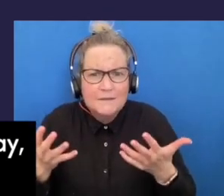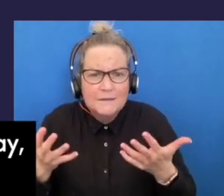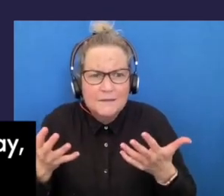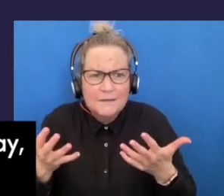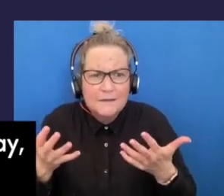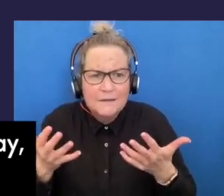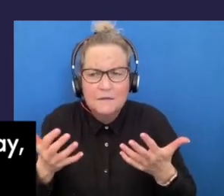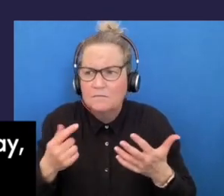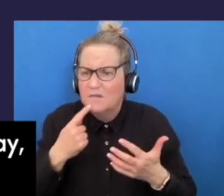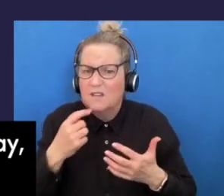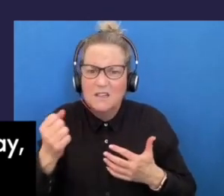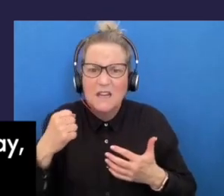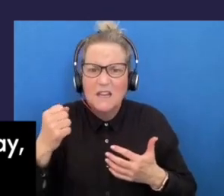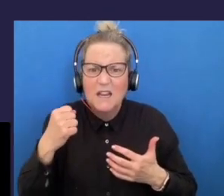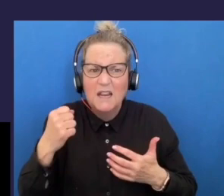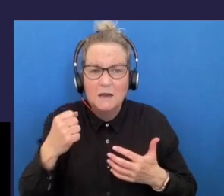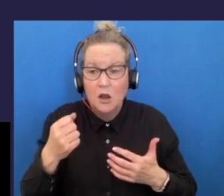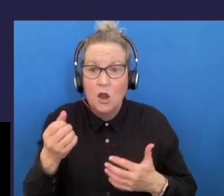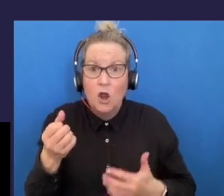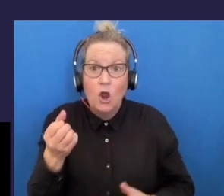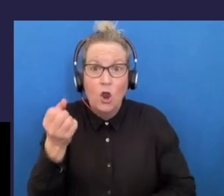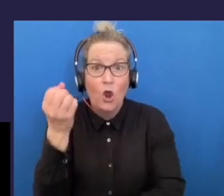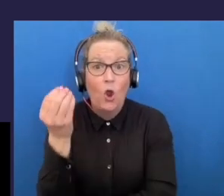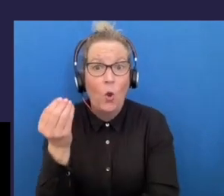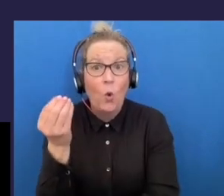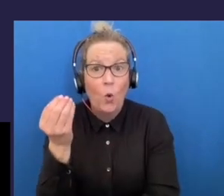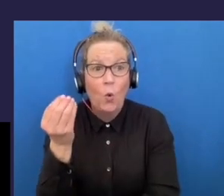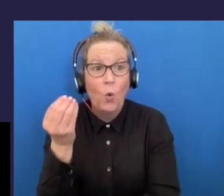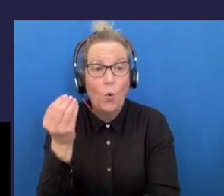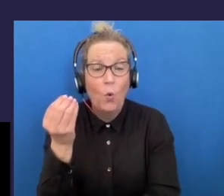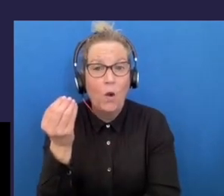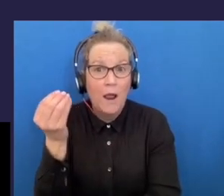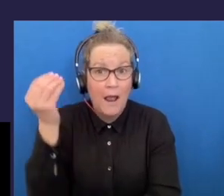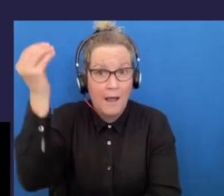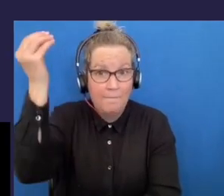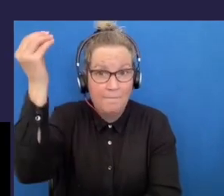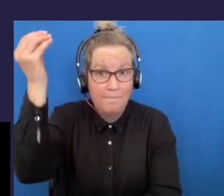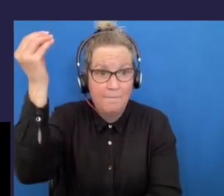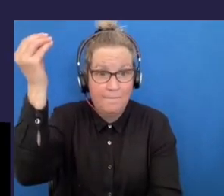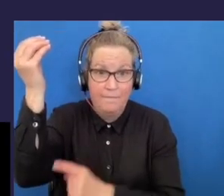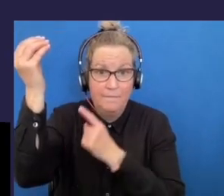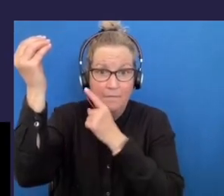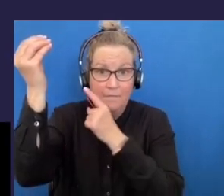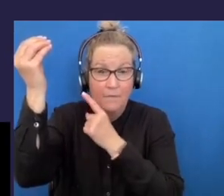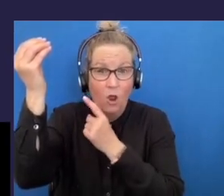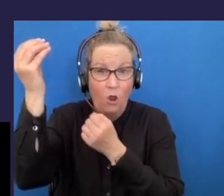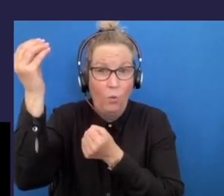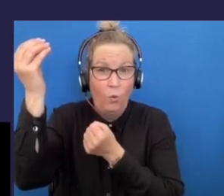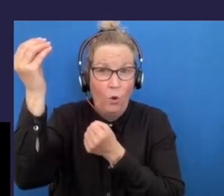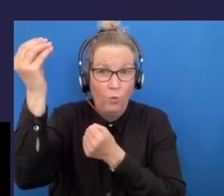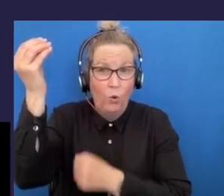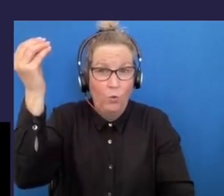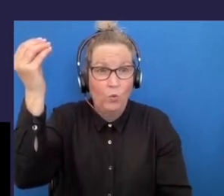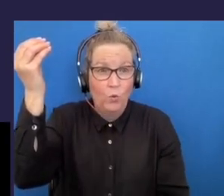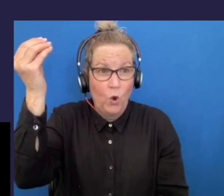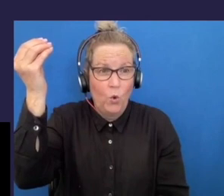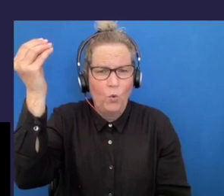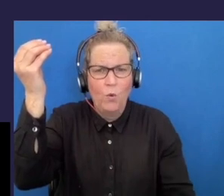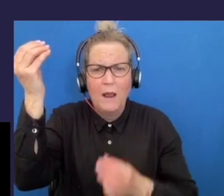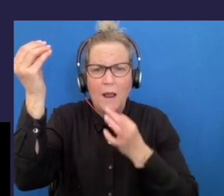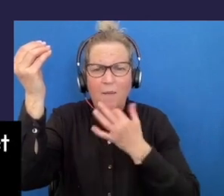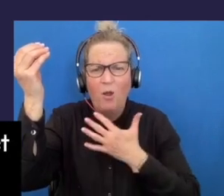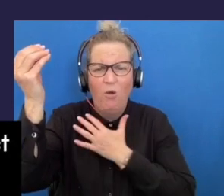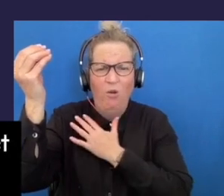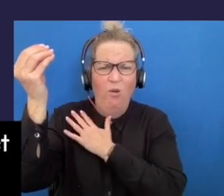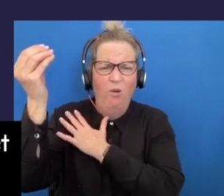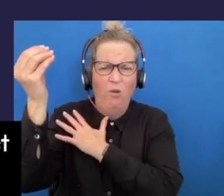i'll say hang on to it and i'll get them to put their hand straight up so they're holding it and holding it and holding it after a little while the next saw